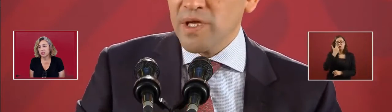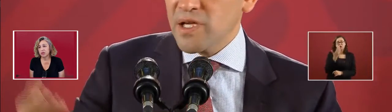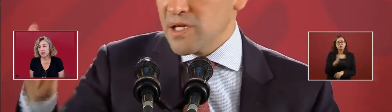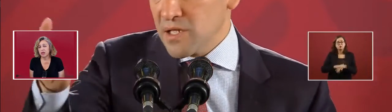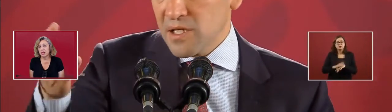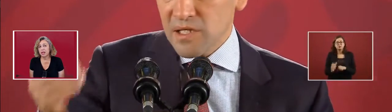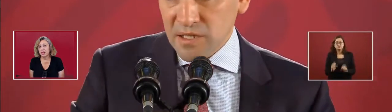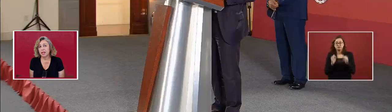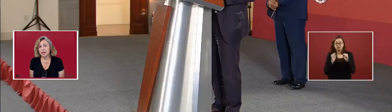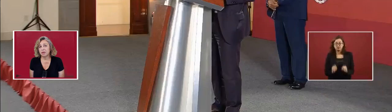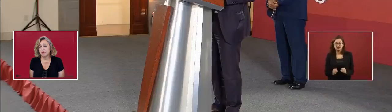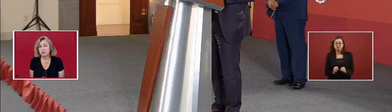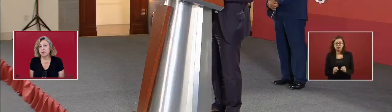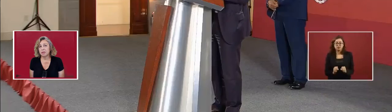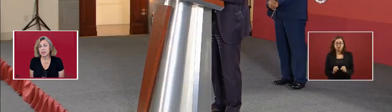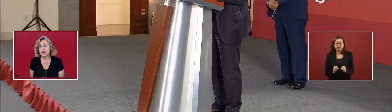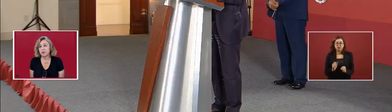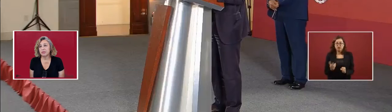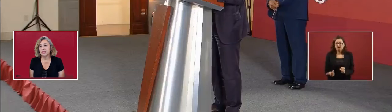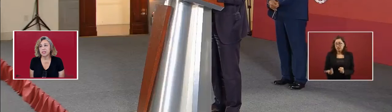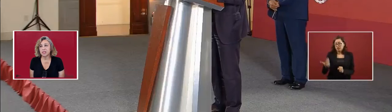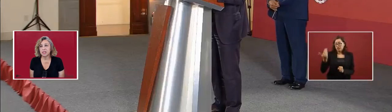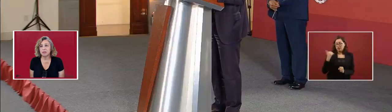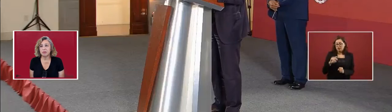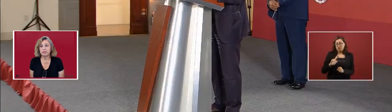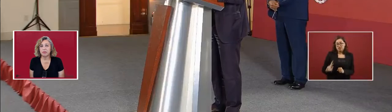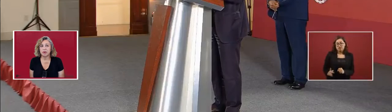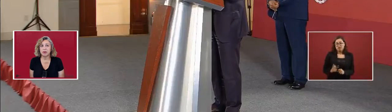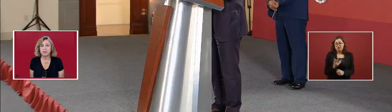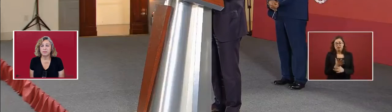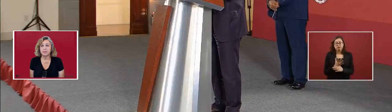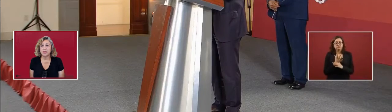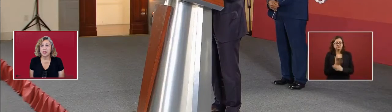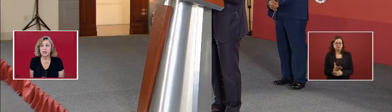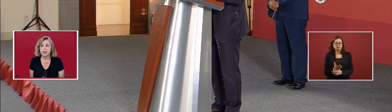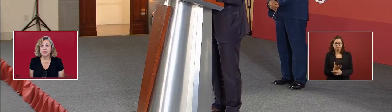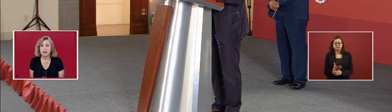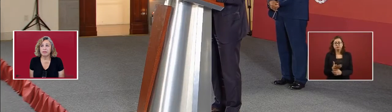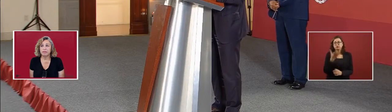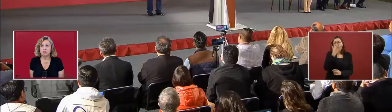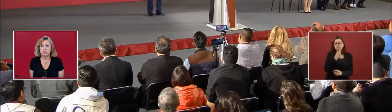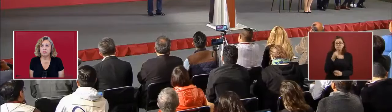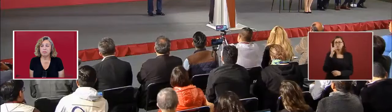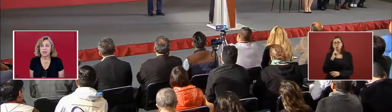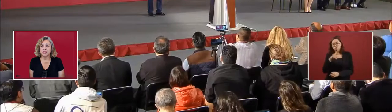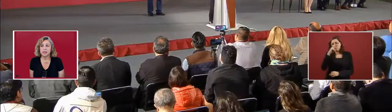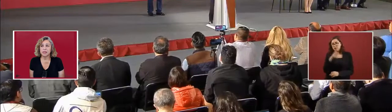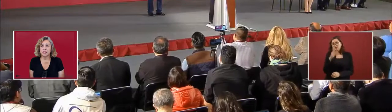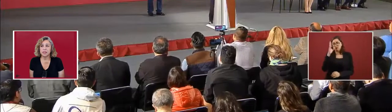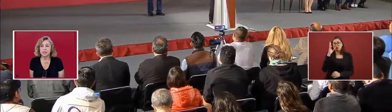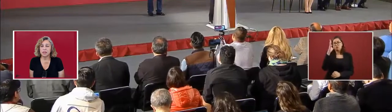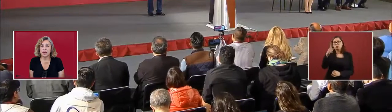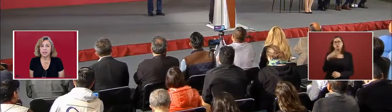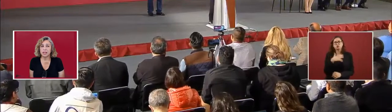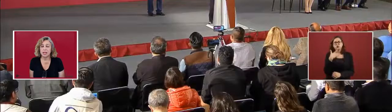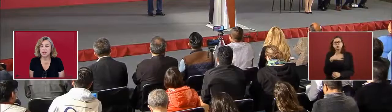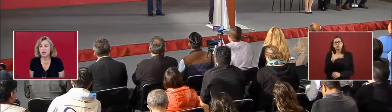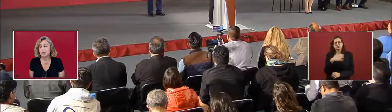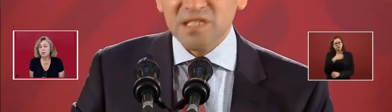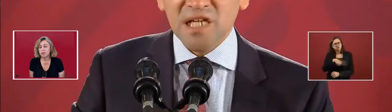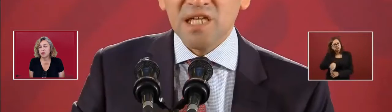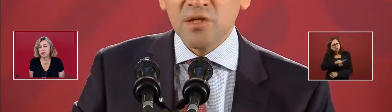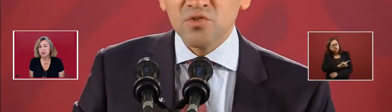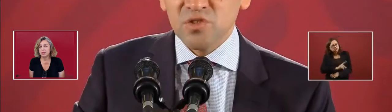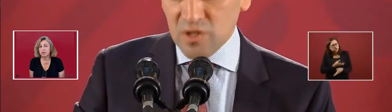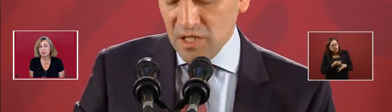assure, like we've suggested before, that if Mexicans, as they